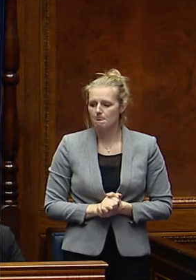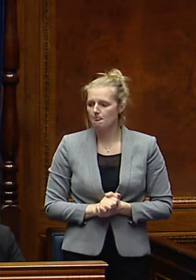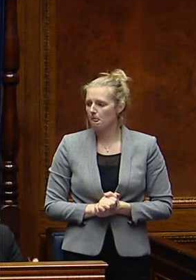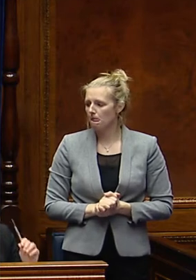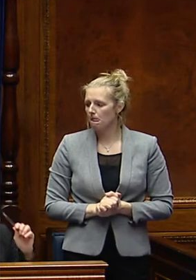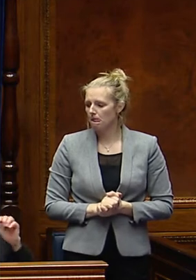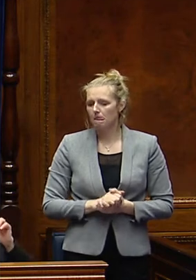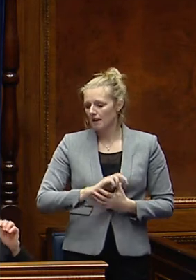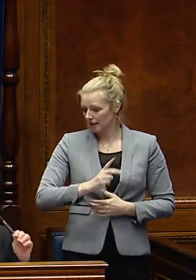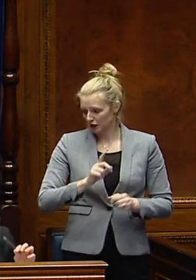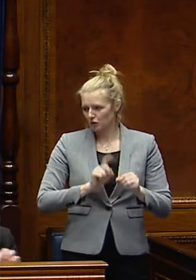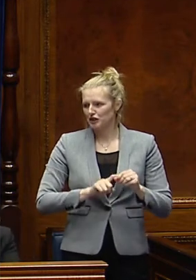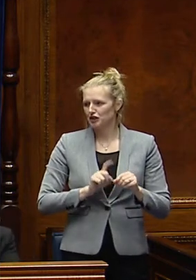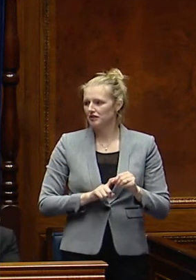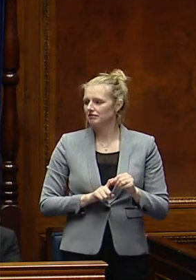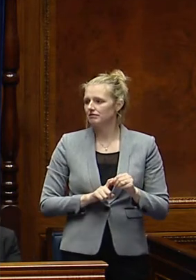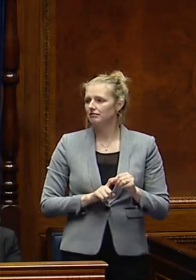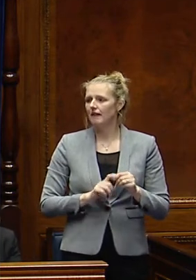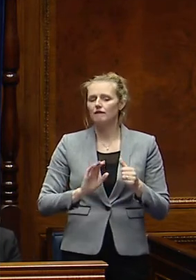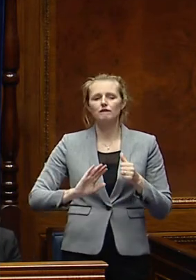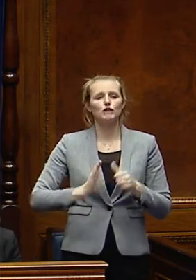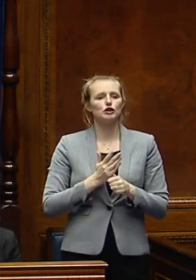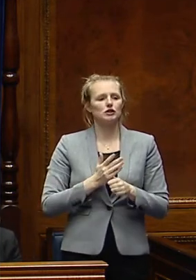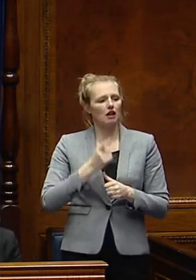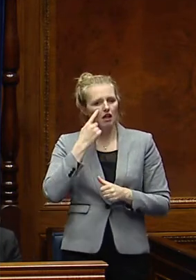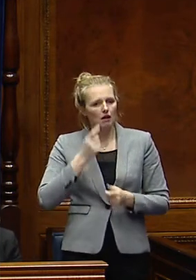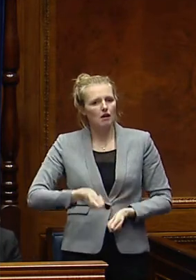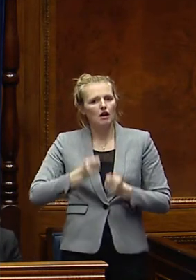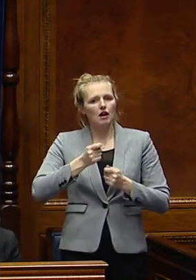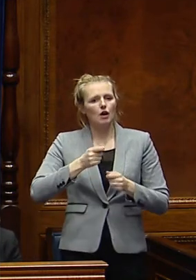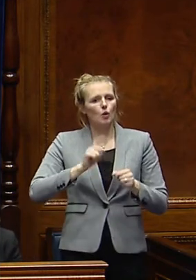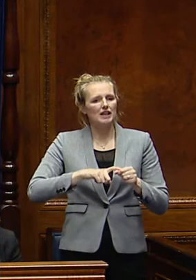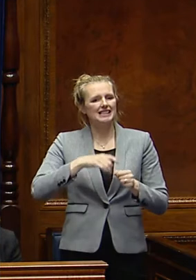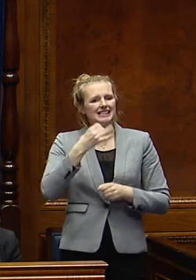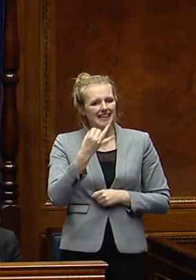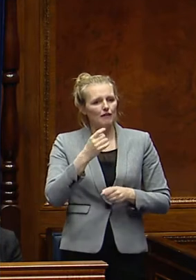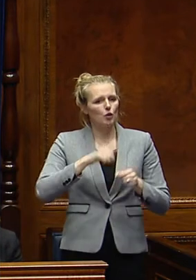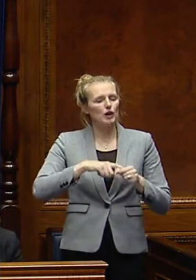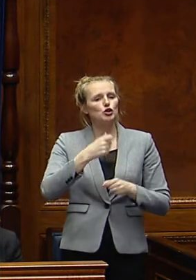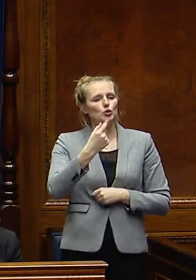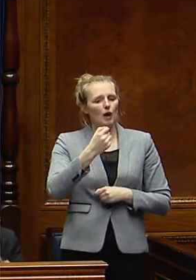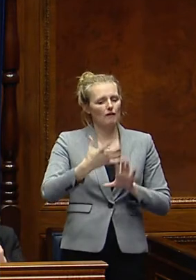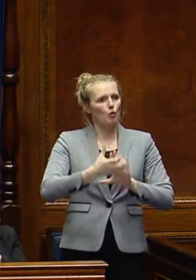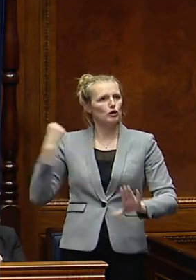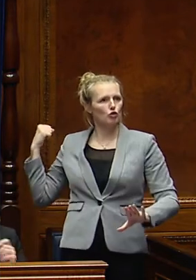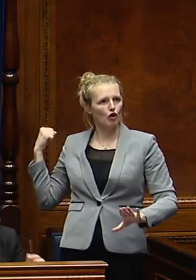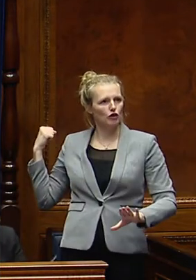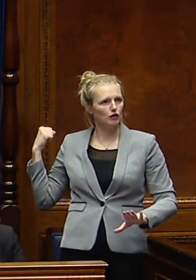Before I call the next question, I would like to make the point that questions 7 and 12 have both been withdrawn. Joanne Bunting.